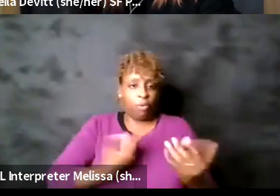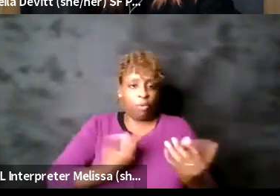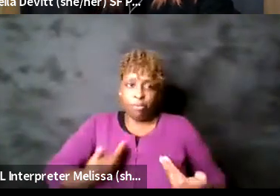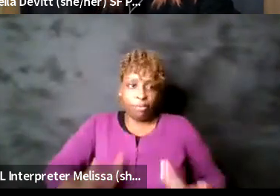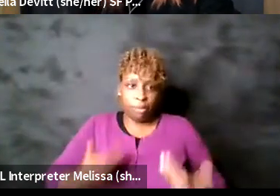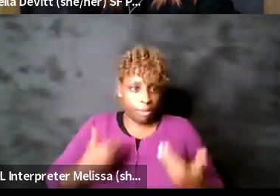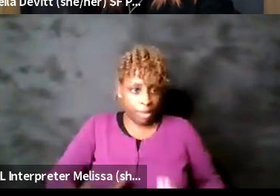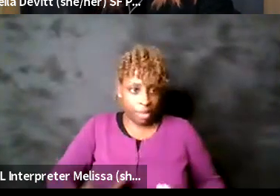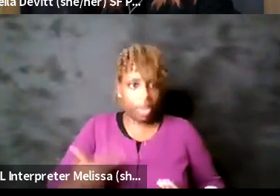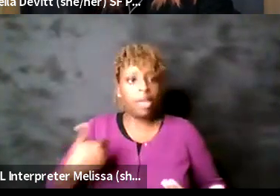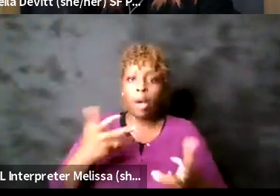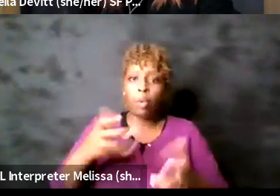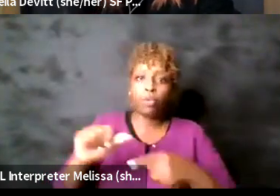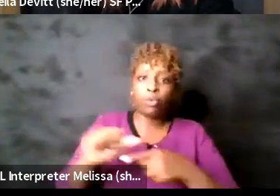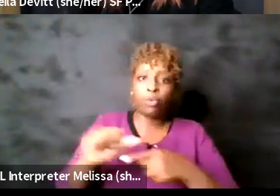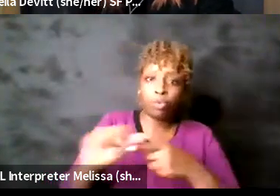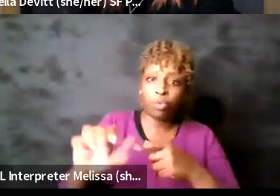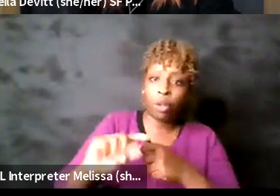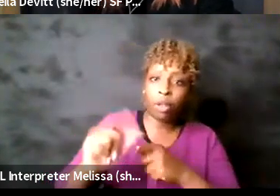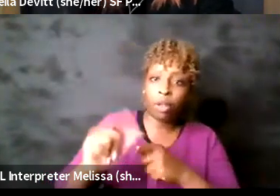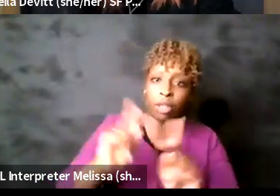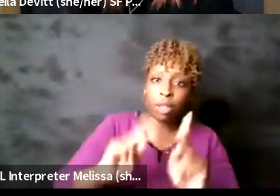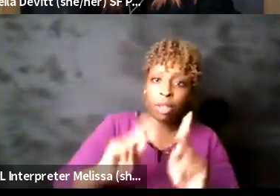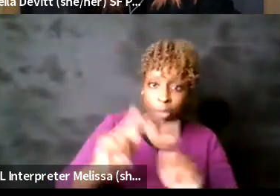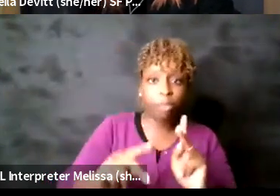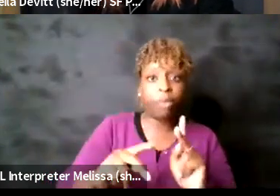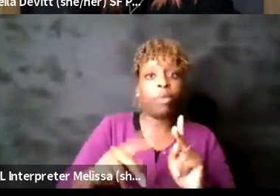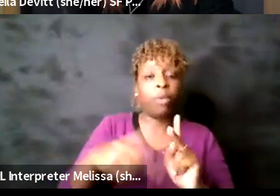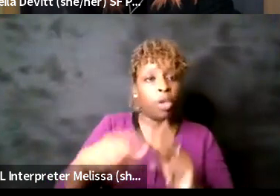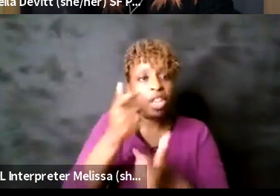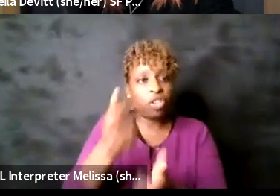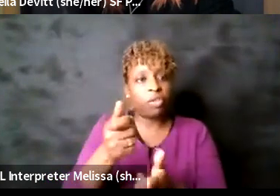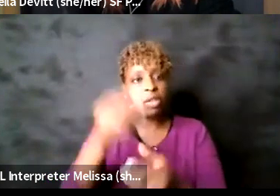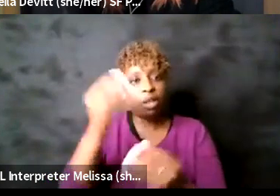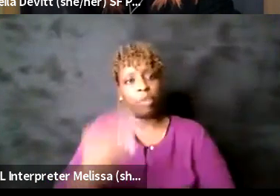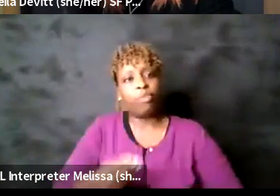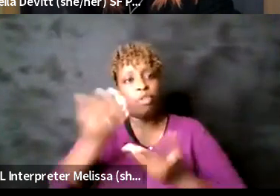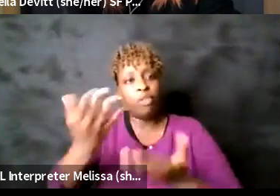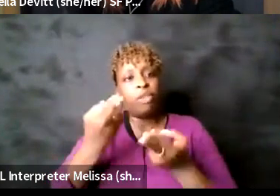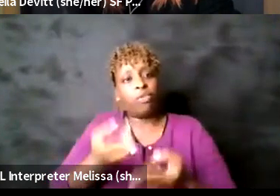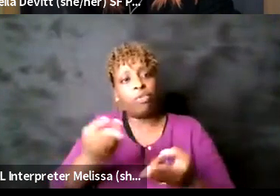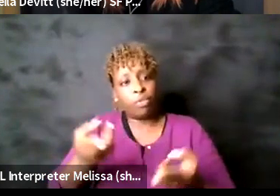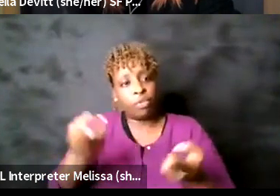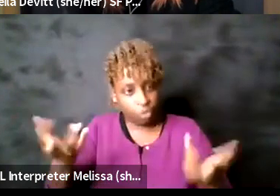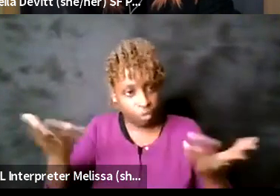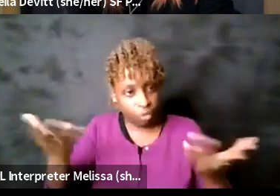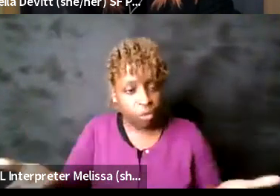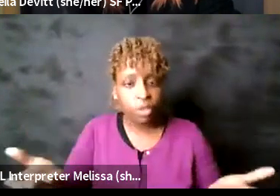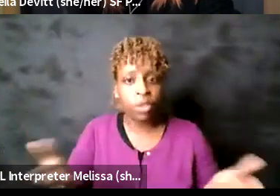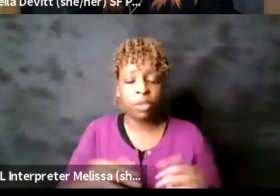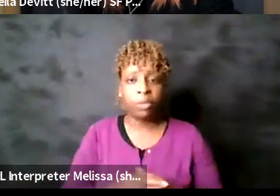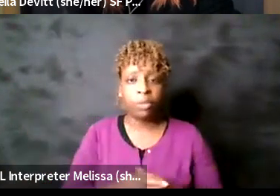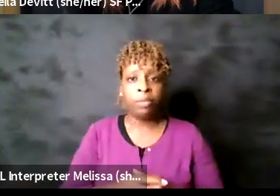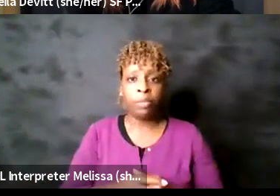people who are interested in being the resource in these spaces um to to to do that and then you know